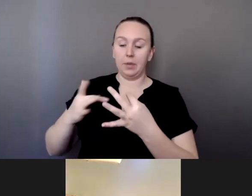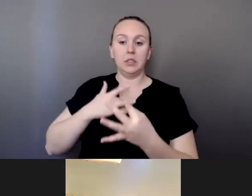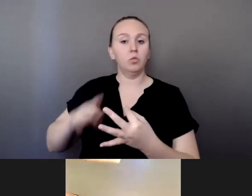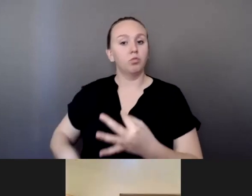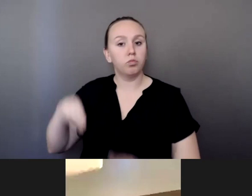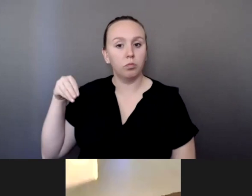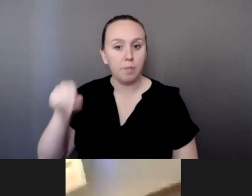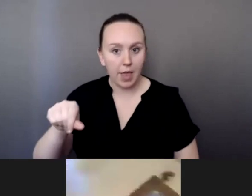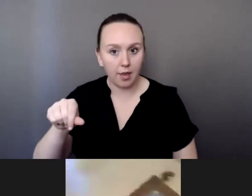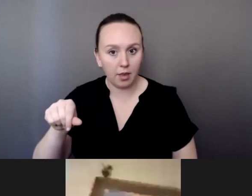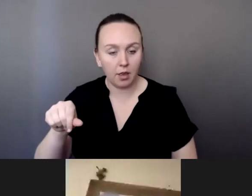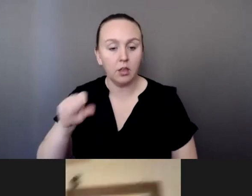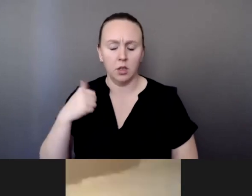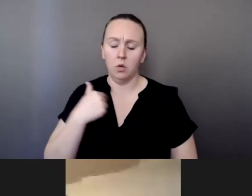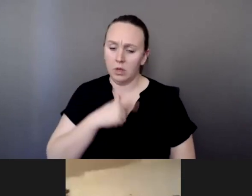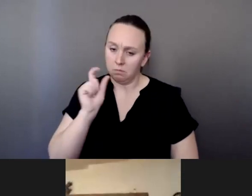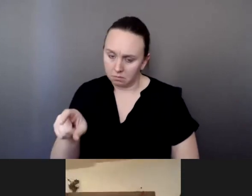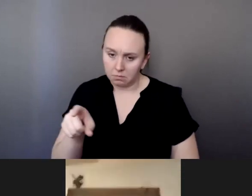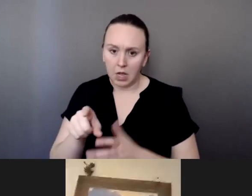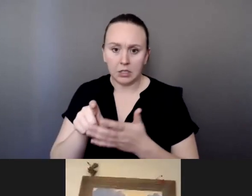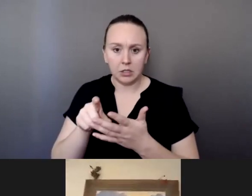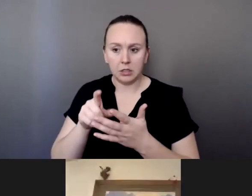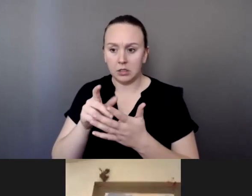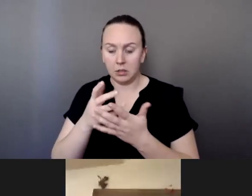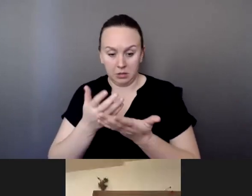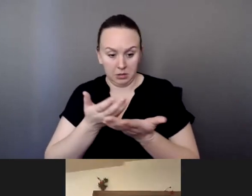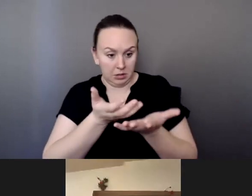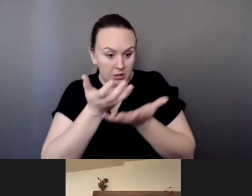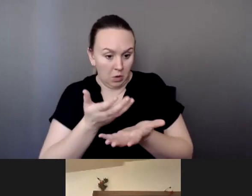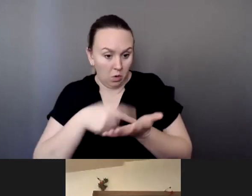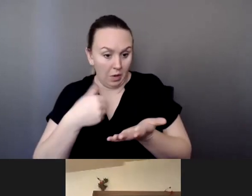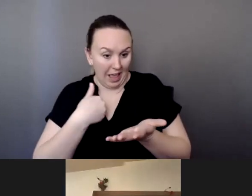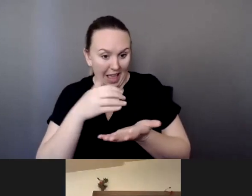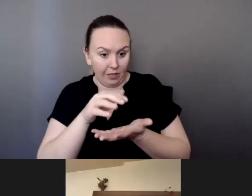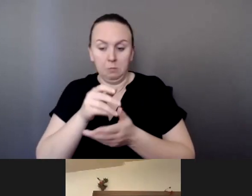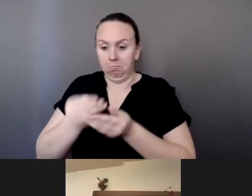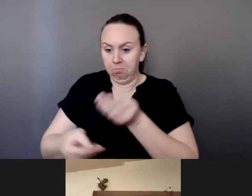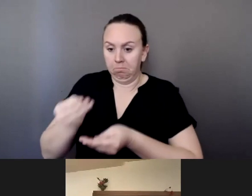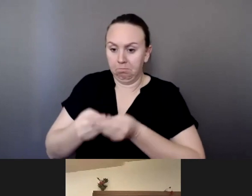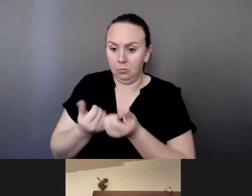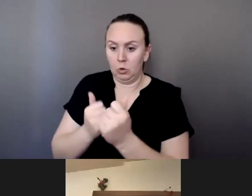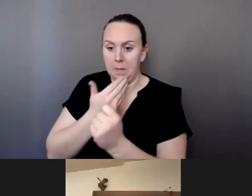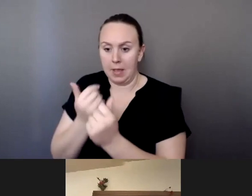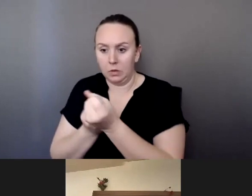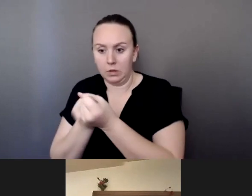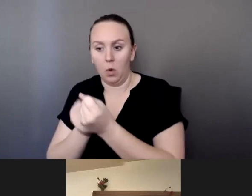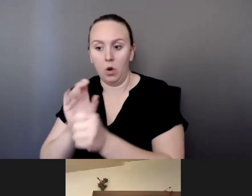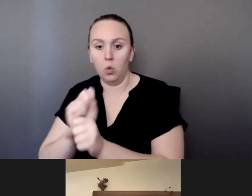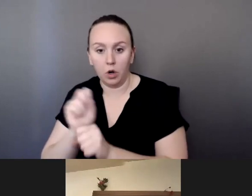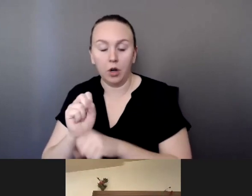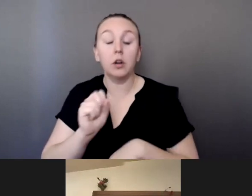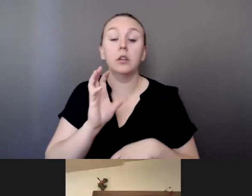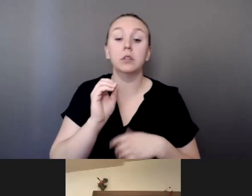sure that we are really doing our best with what resources we have to support their work. So Walena George is joining us.